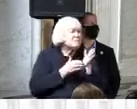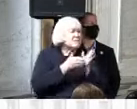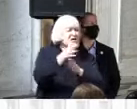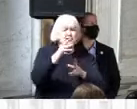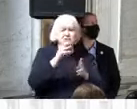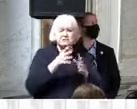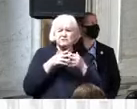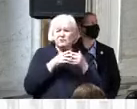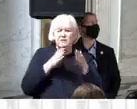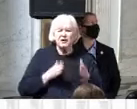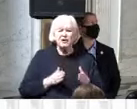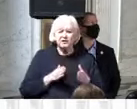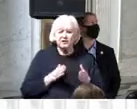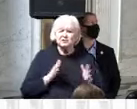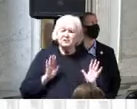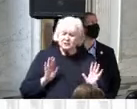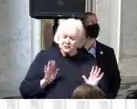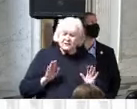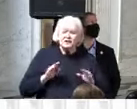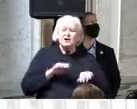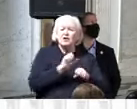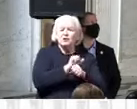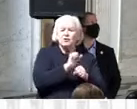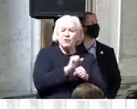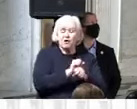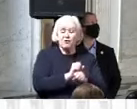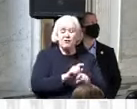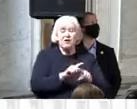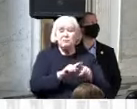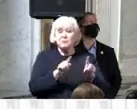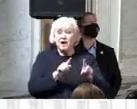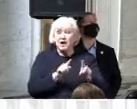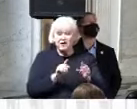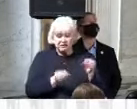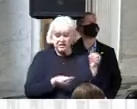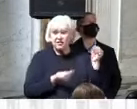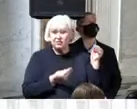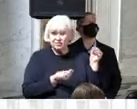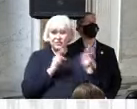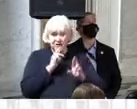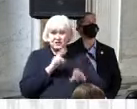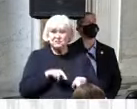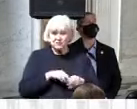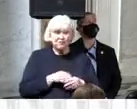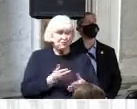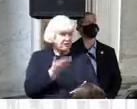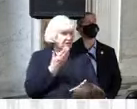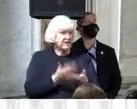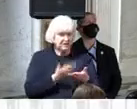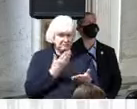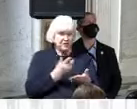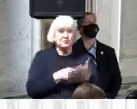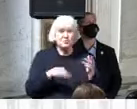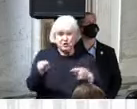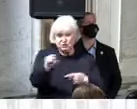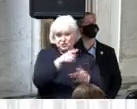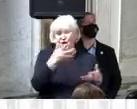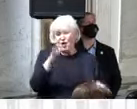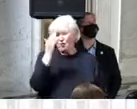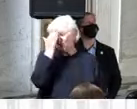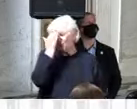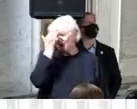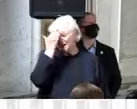work and yet this report confirms what millions of american families know and